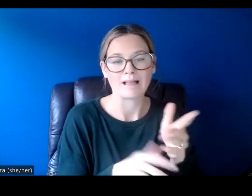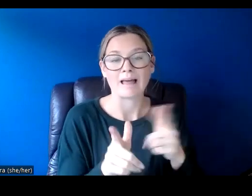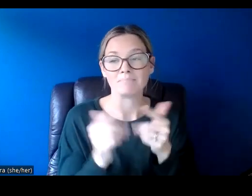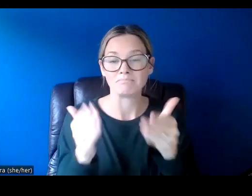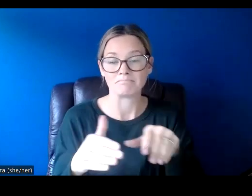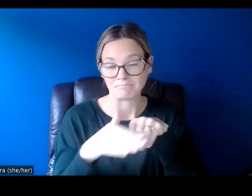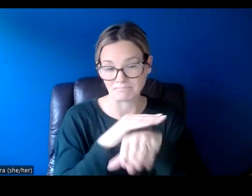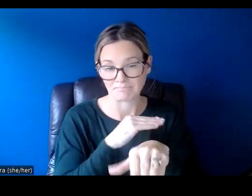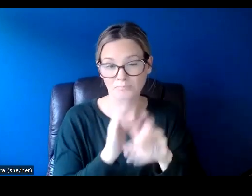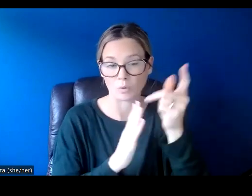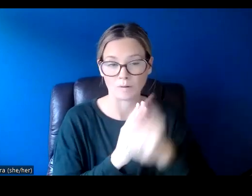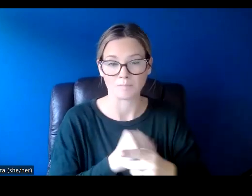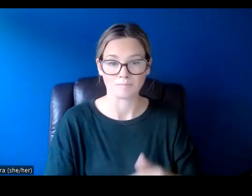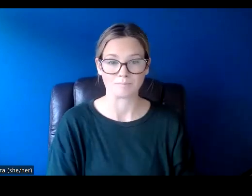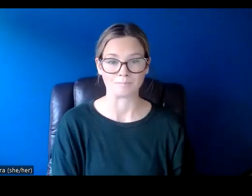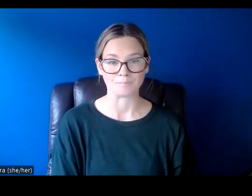program.